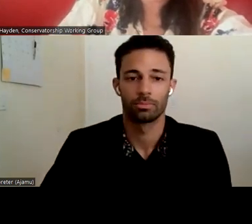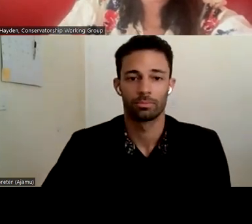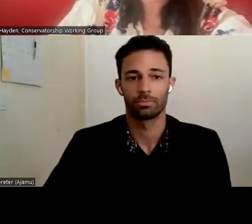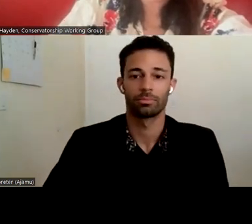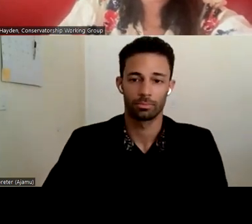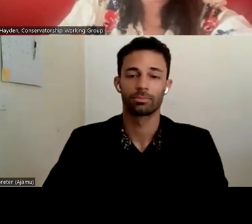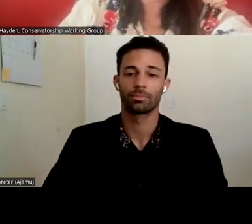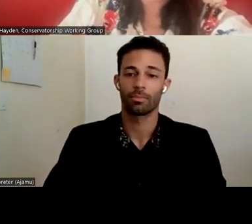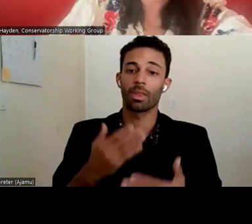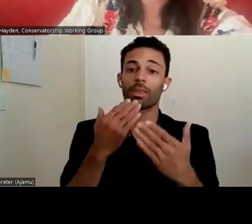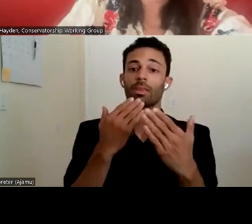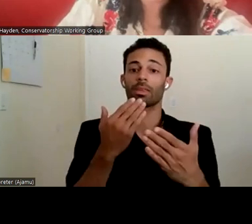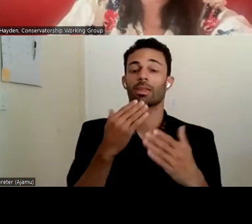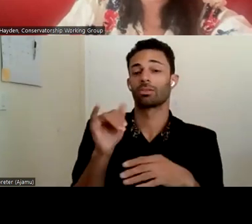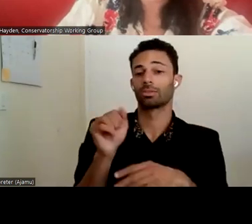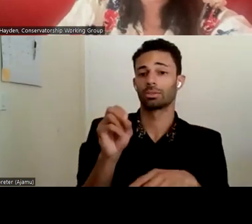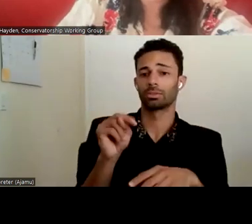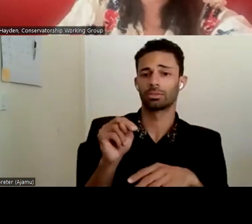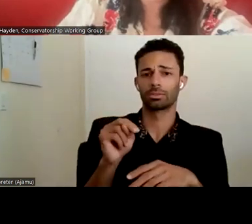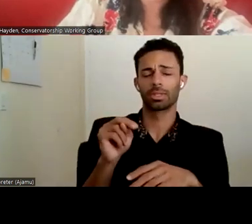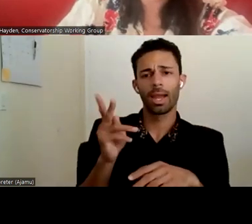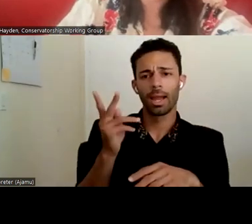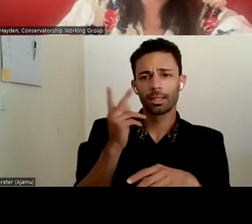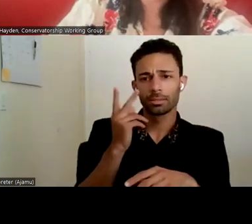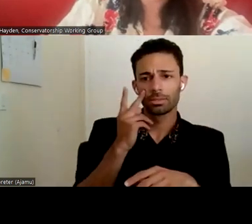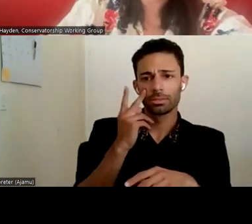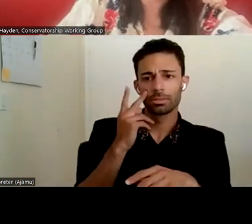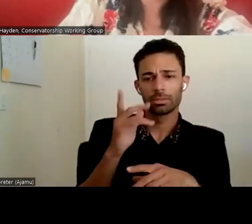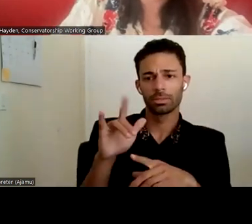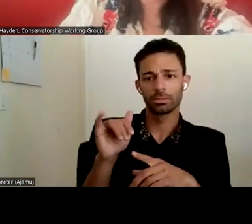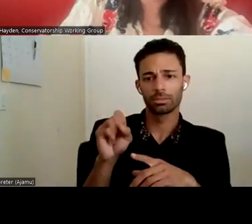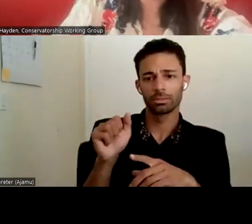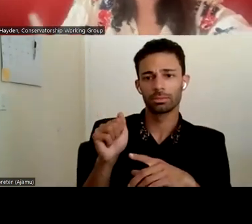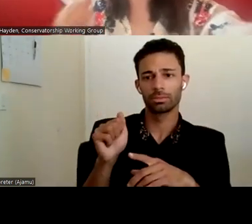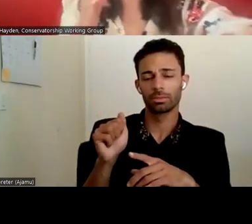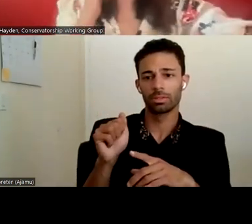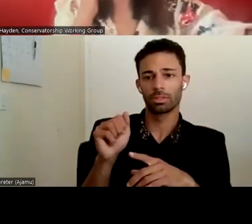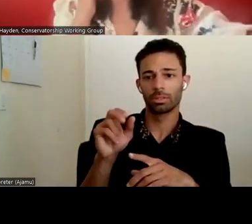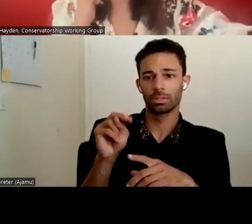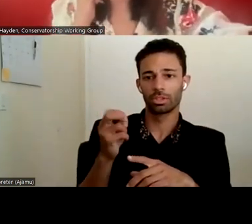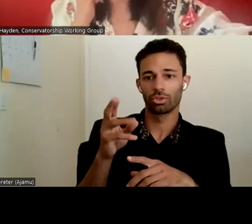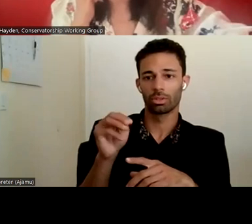Thank you, Jason. And I think I, I see Lisa, Lisa Nirenberg.